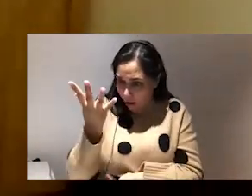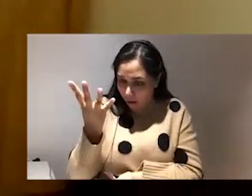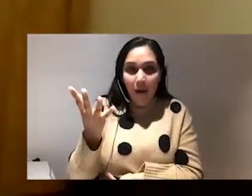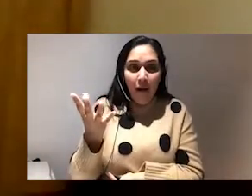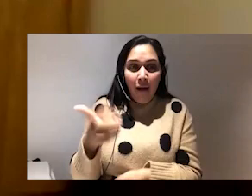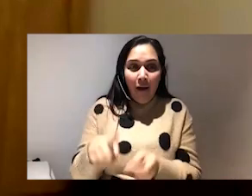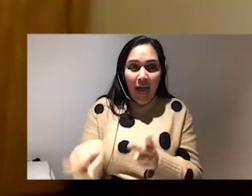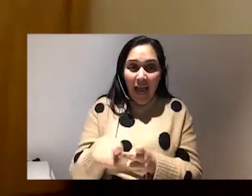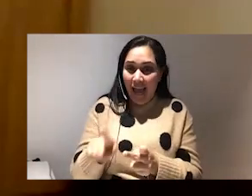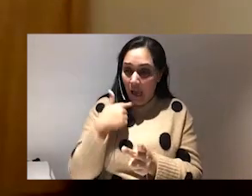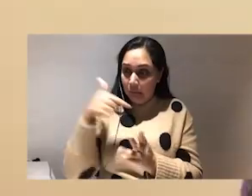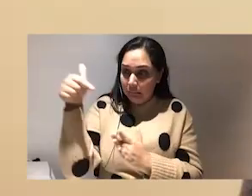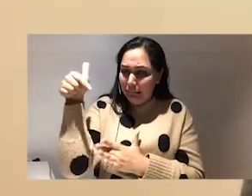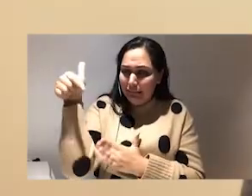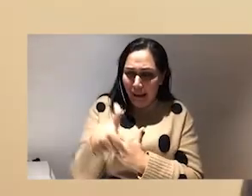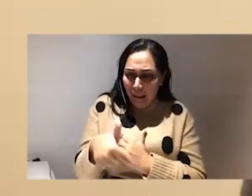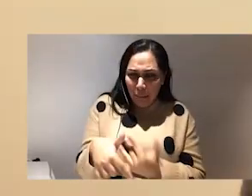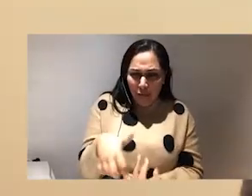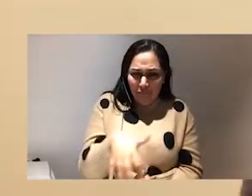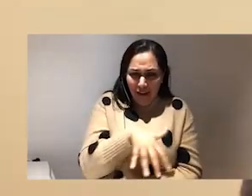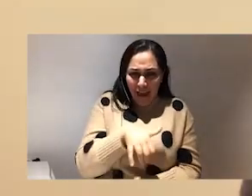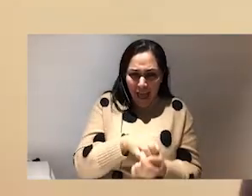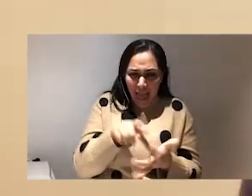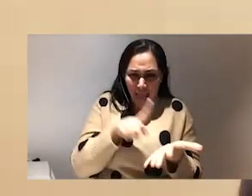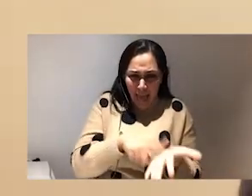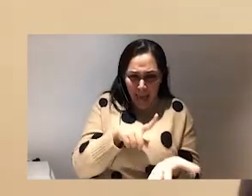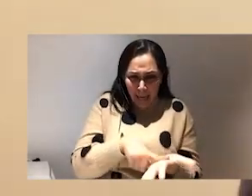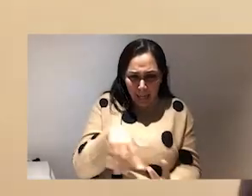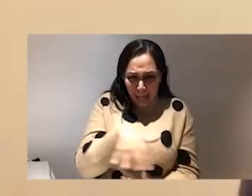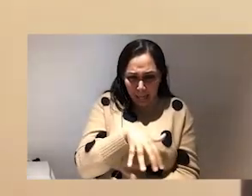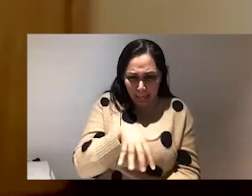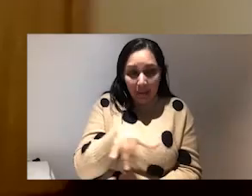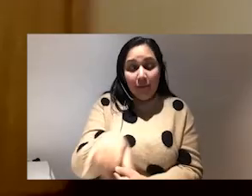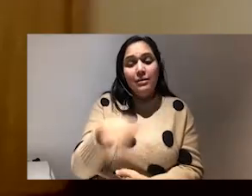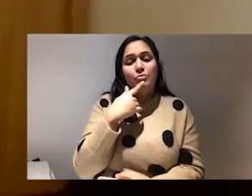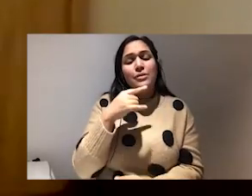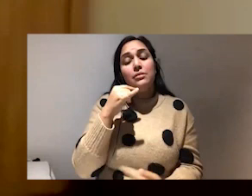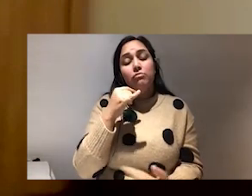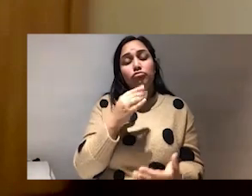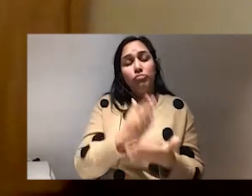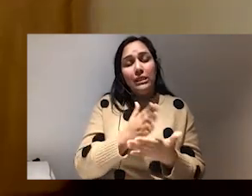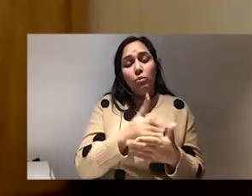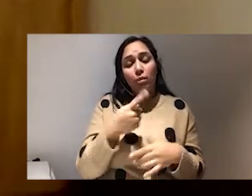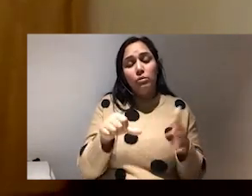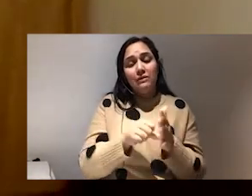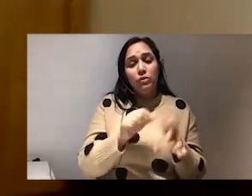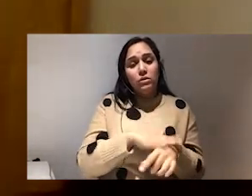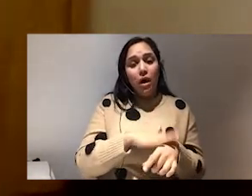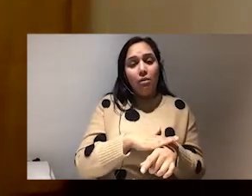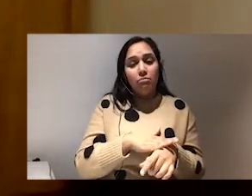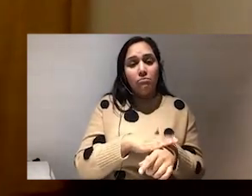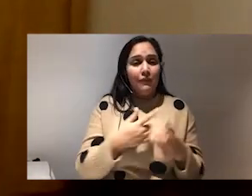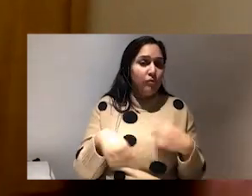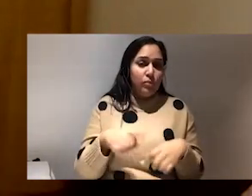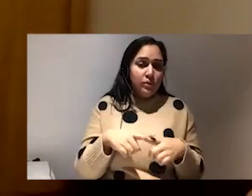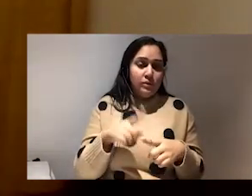And from the depths of hell. Yeah. But it was arguably the most digital time for everybody. I was learning how to navigate the digital world